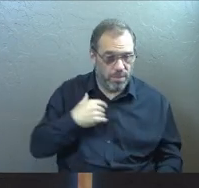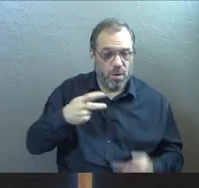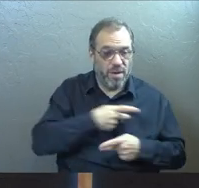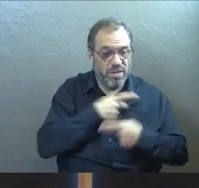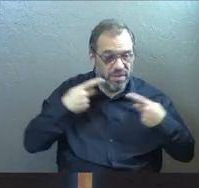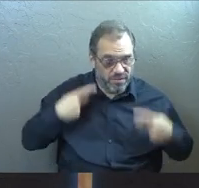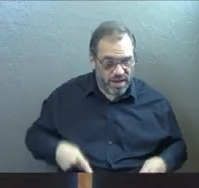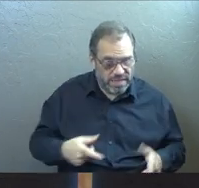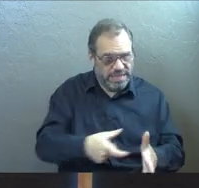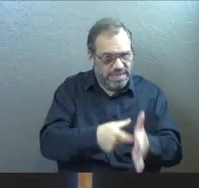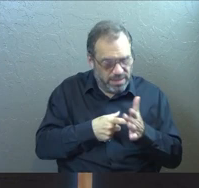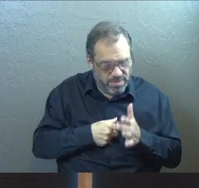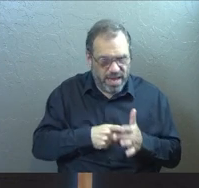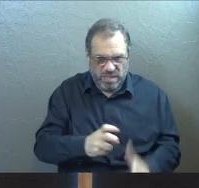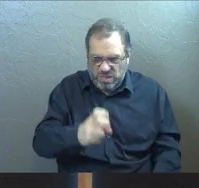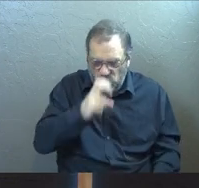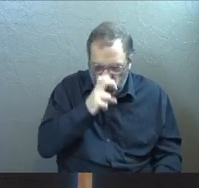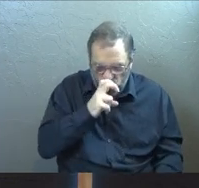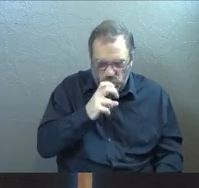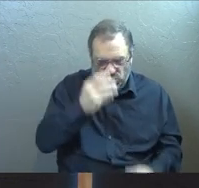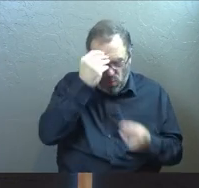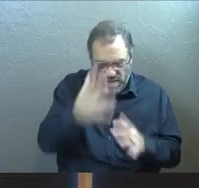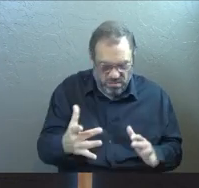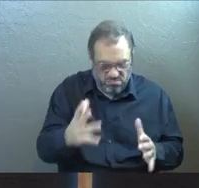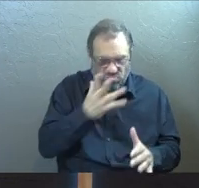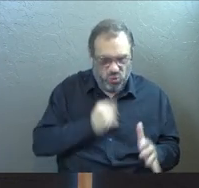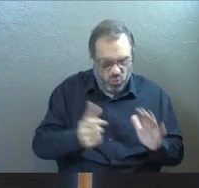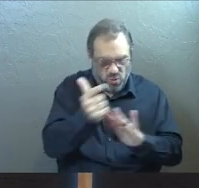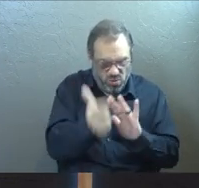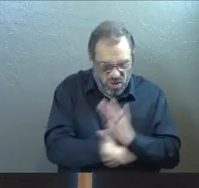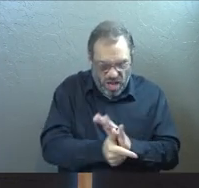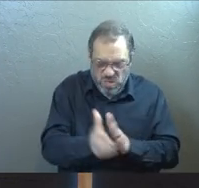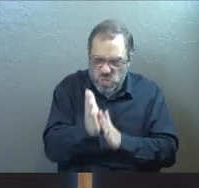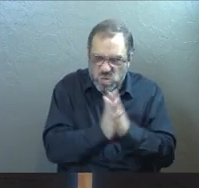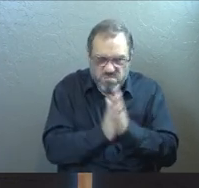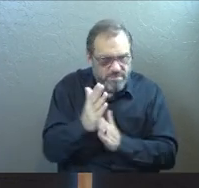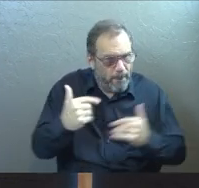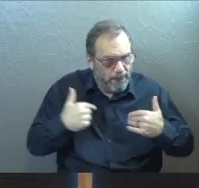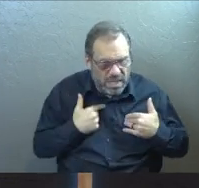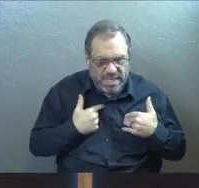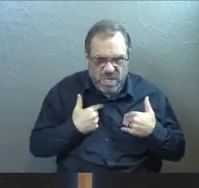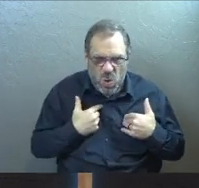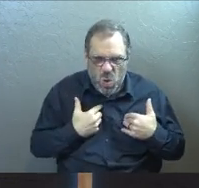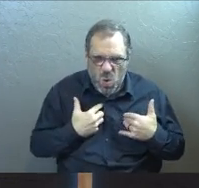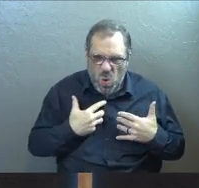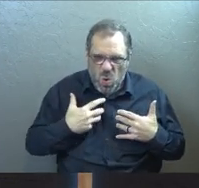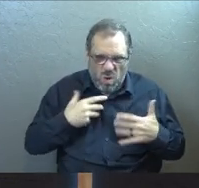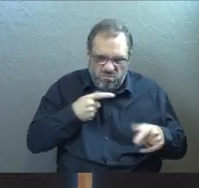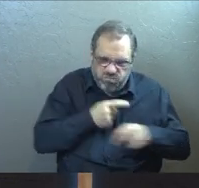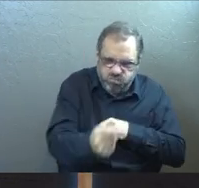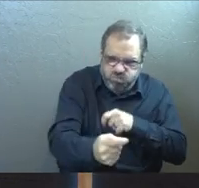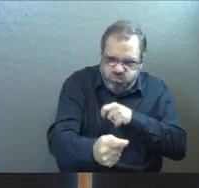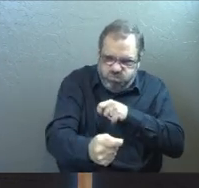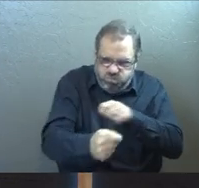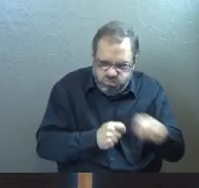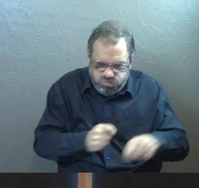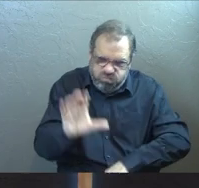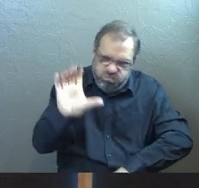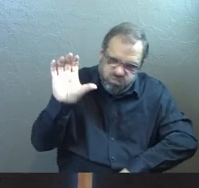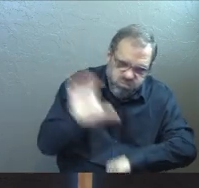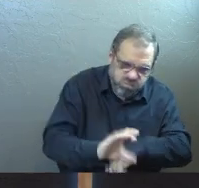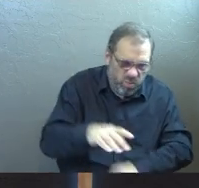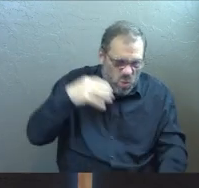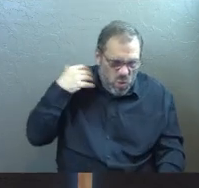Pharisees who demand the strictest obedience to the Jewish law. And I was so zealous that I harshly persecuted the